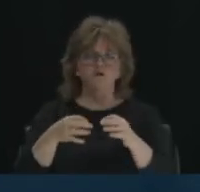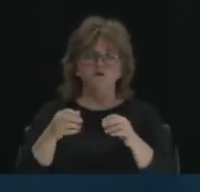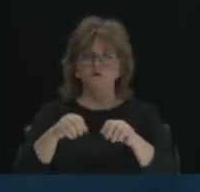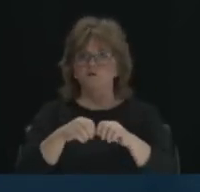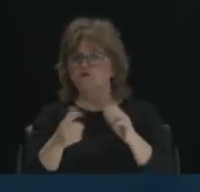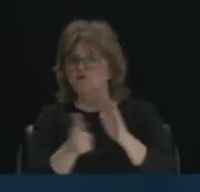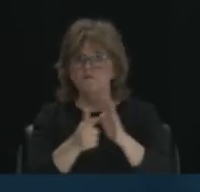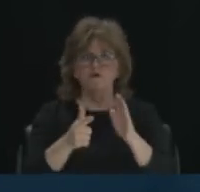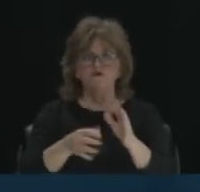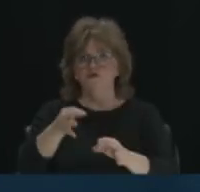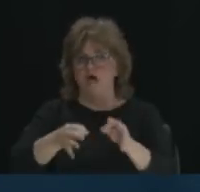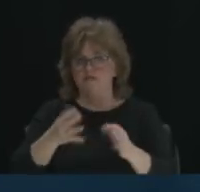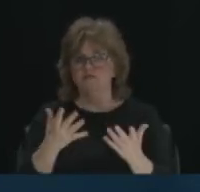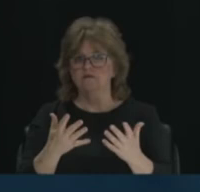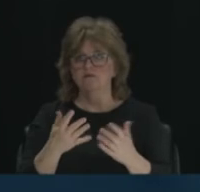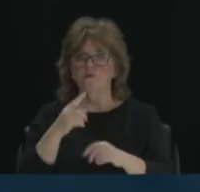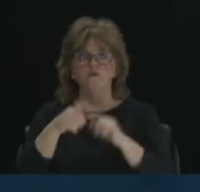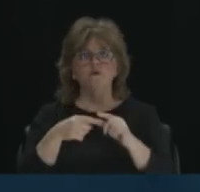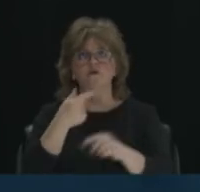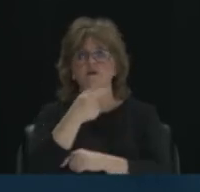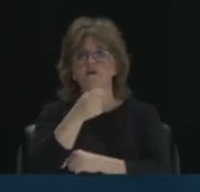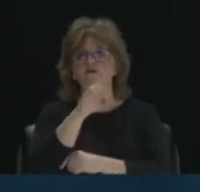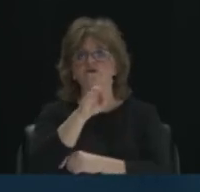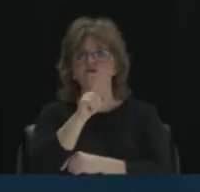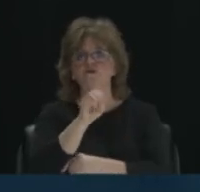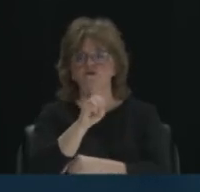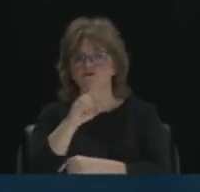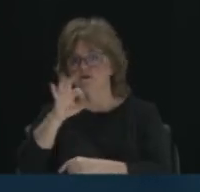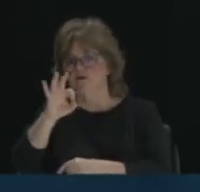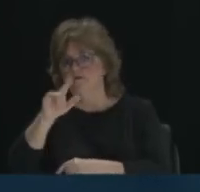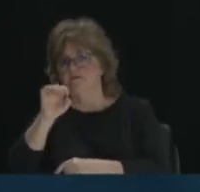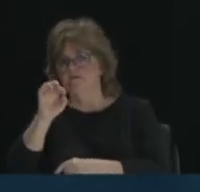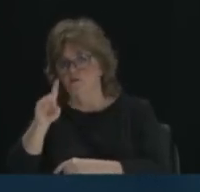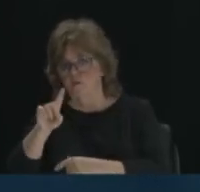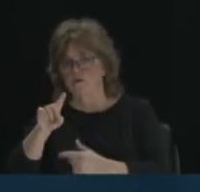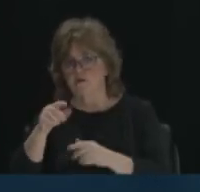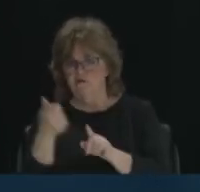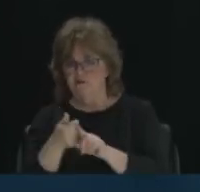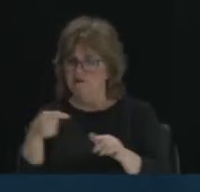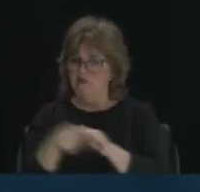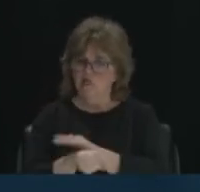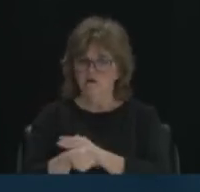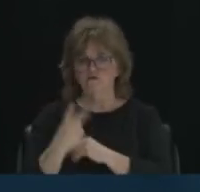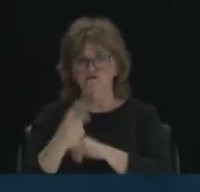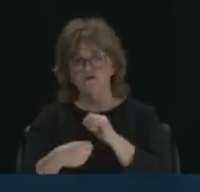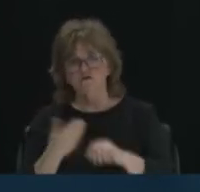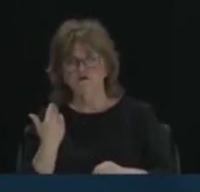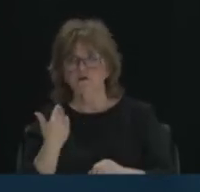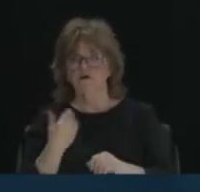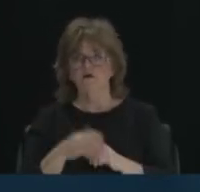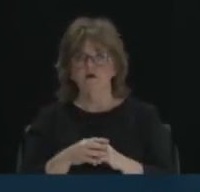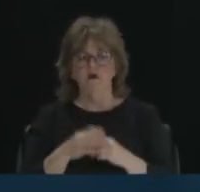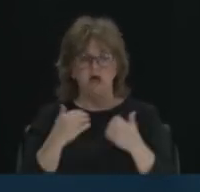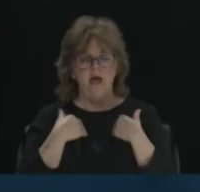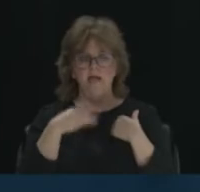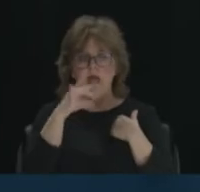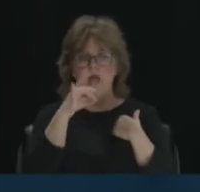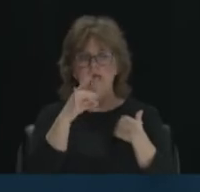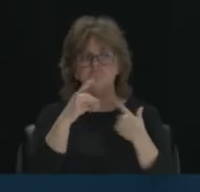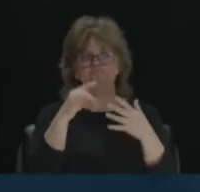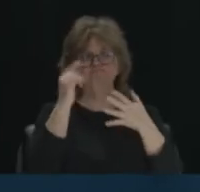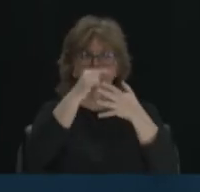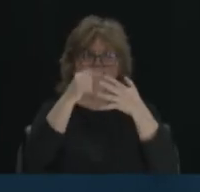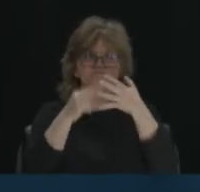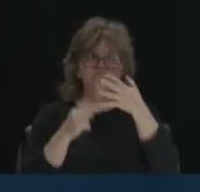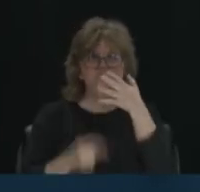last year or two years ago now, we implemented an eight point strategy on criminal justice